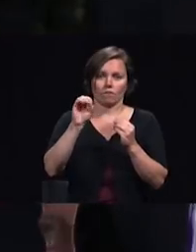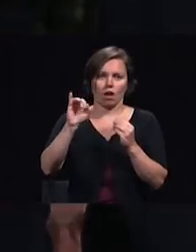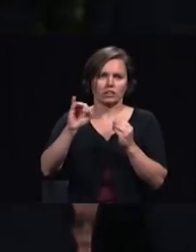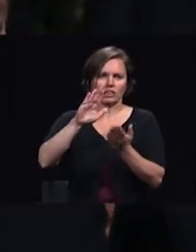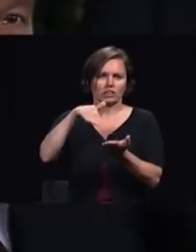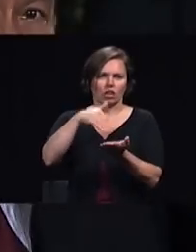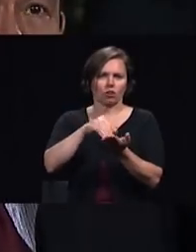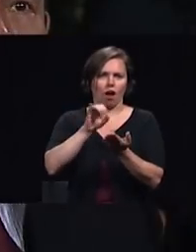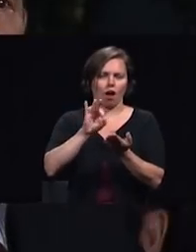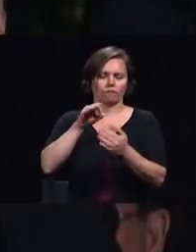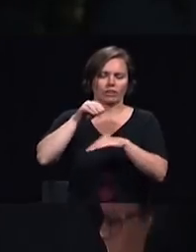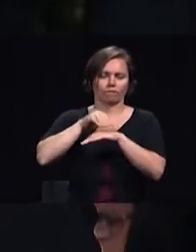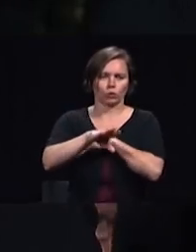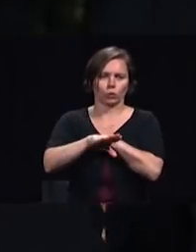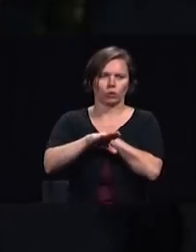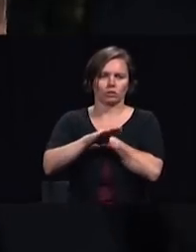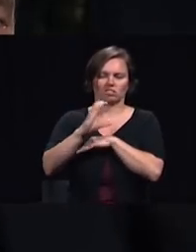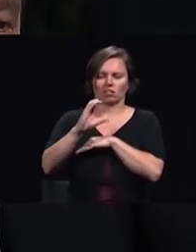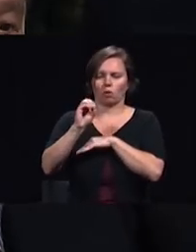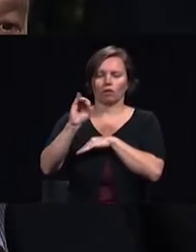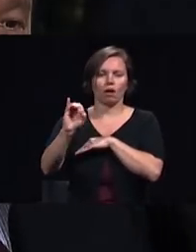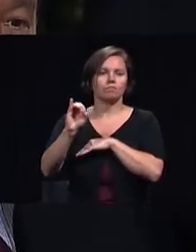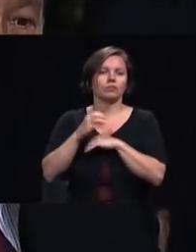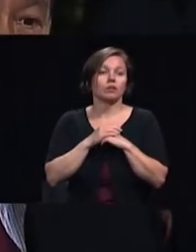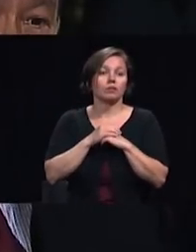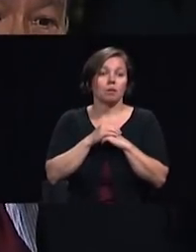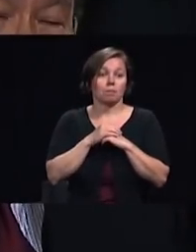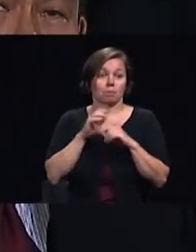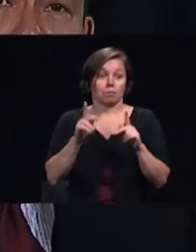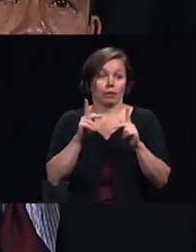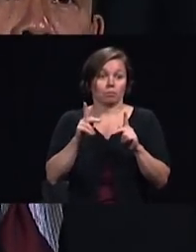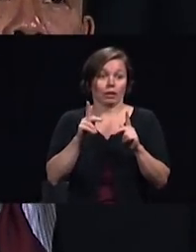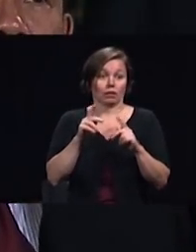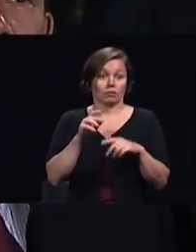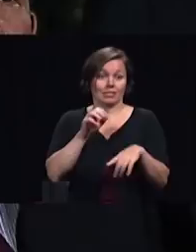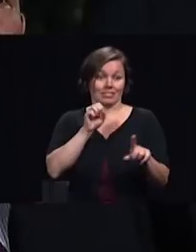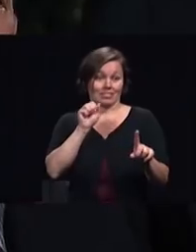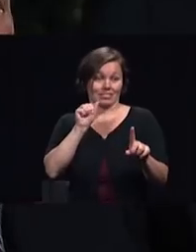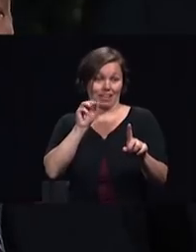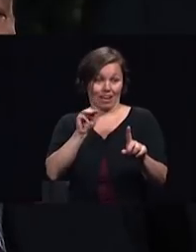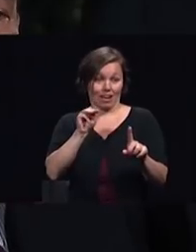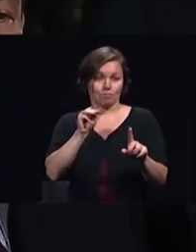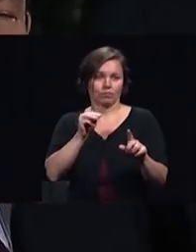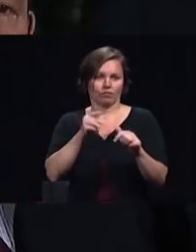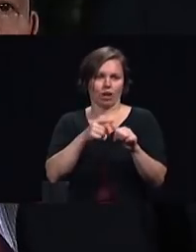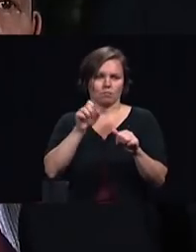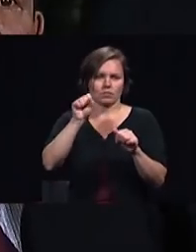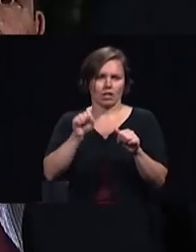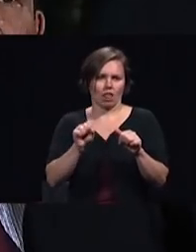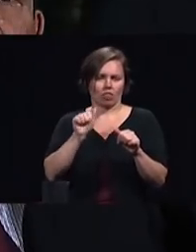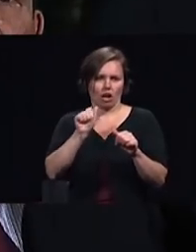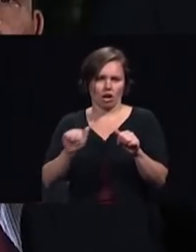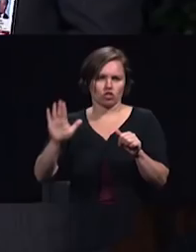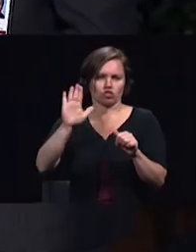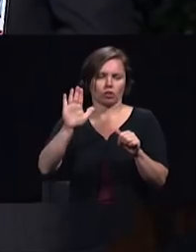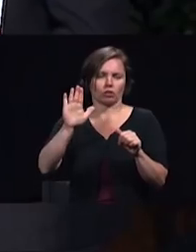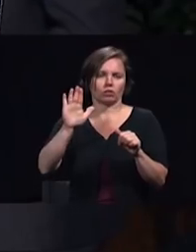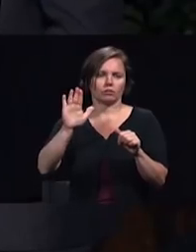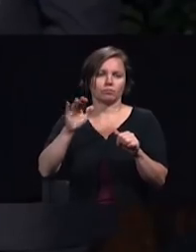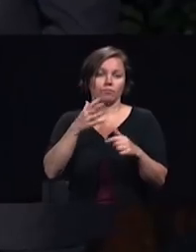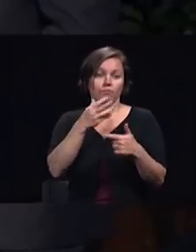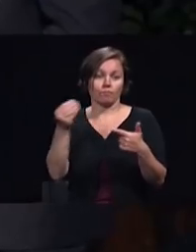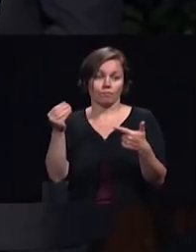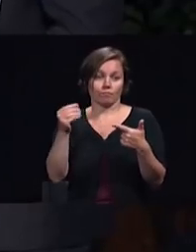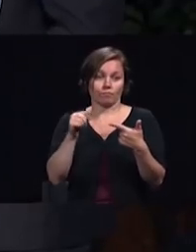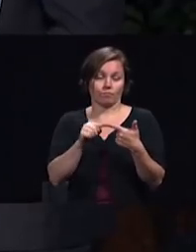the world Sam Saw president of southern Asia-Pacific division pastor Som Chai president of the southeast Asia